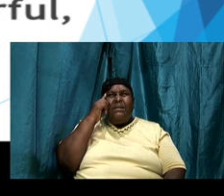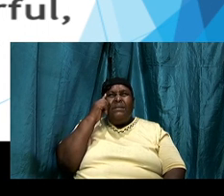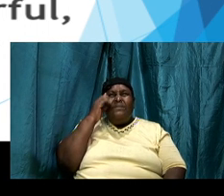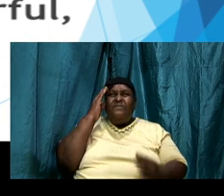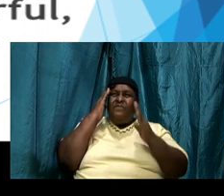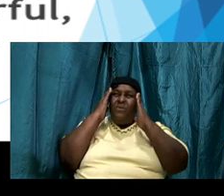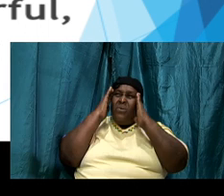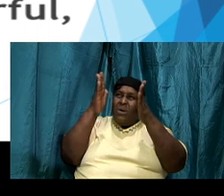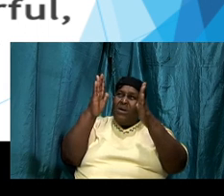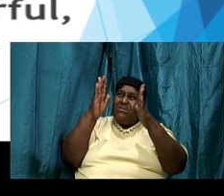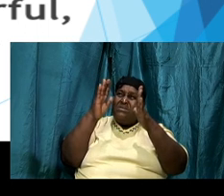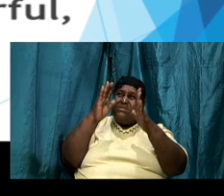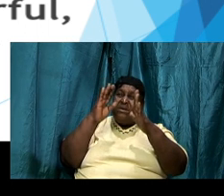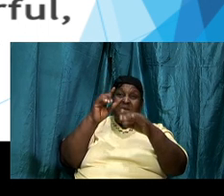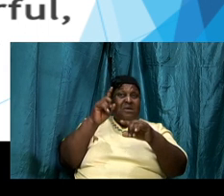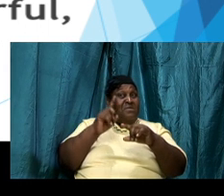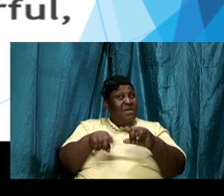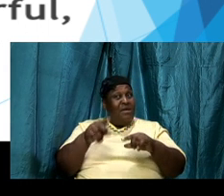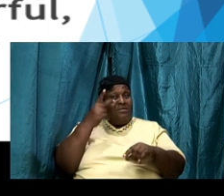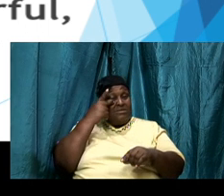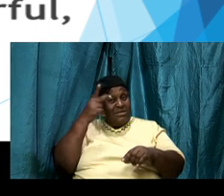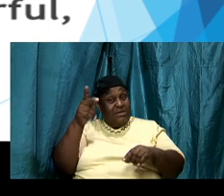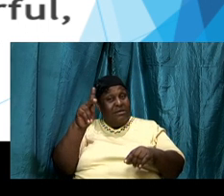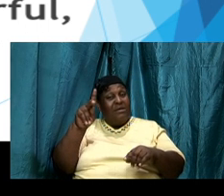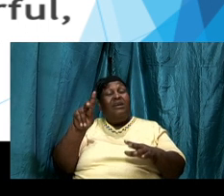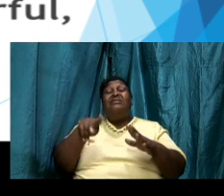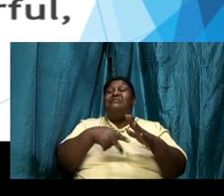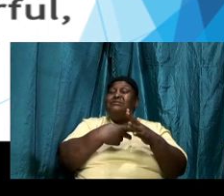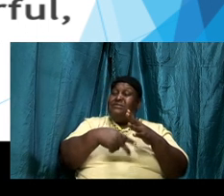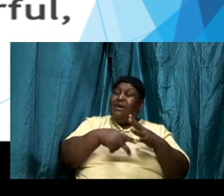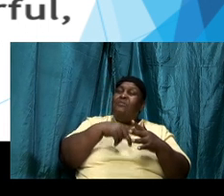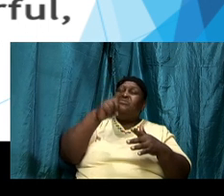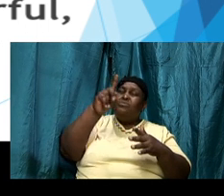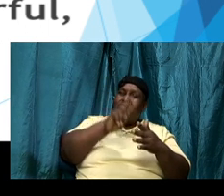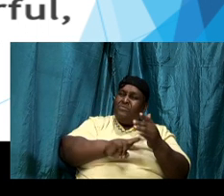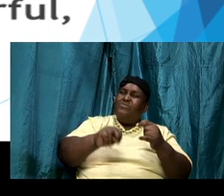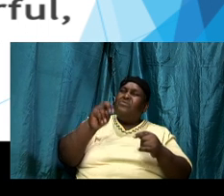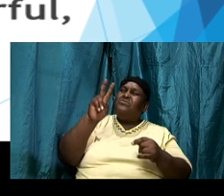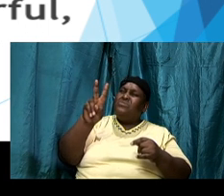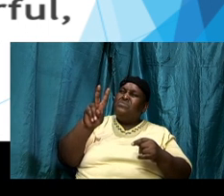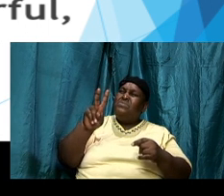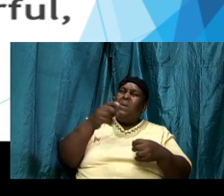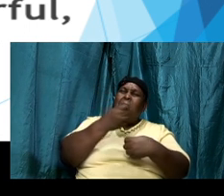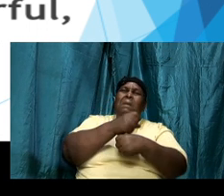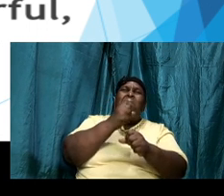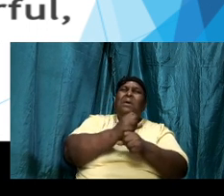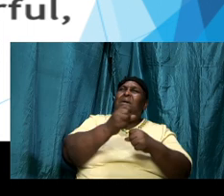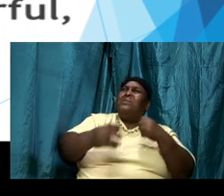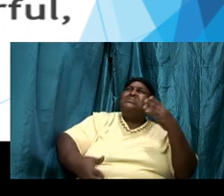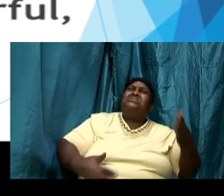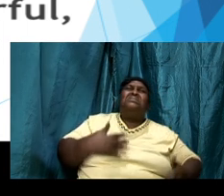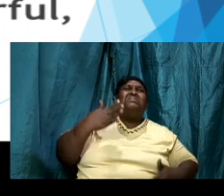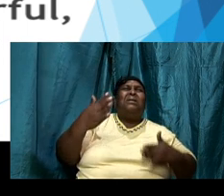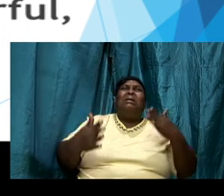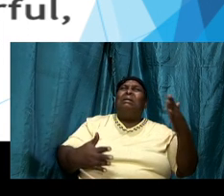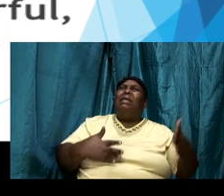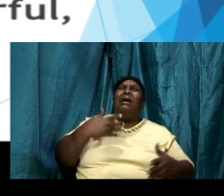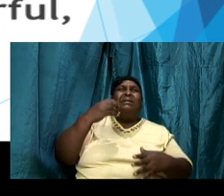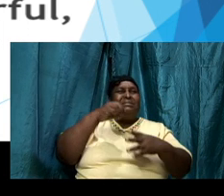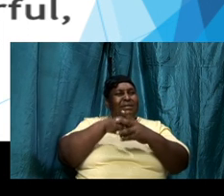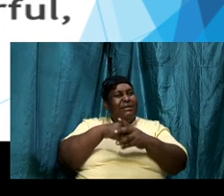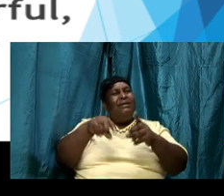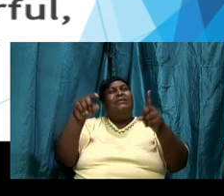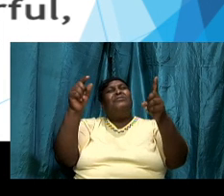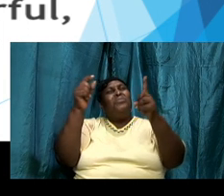meditation leads us to be delighted in the word and as we delight ourselves in the